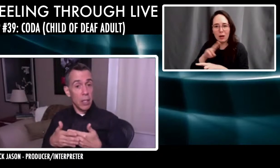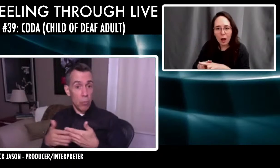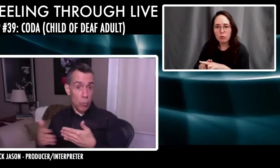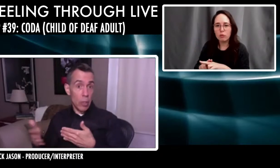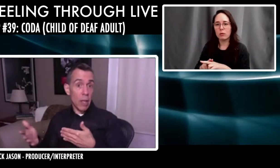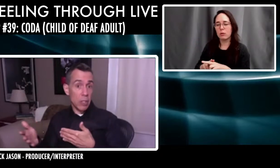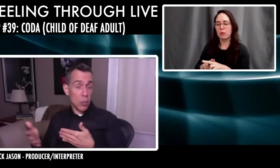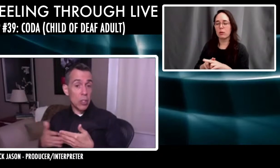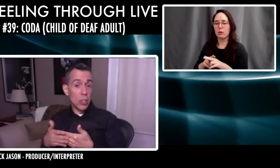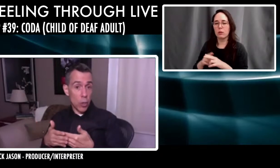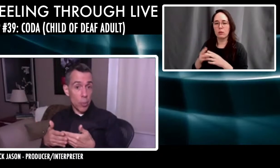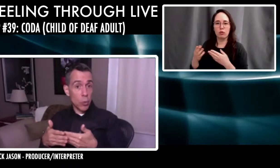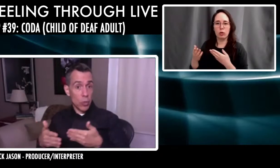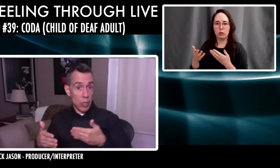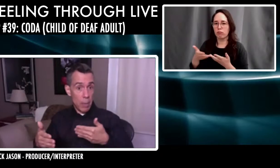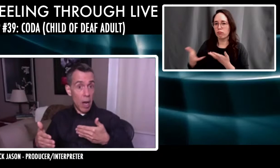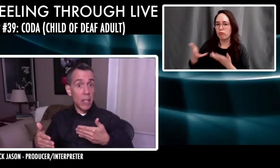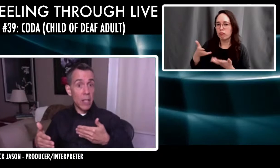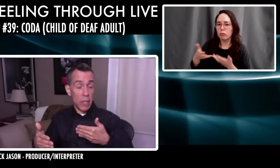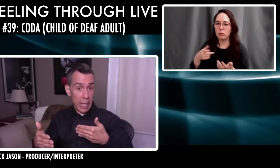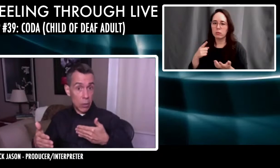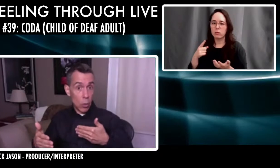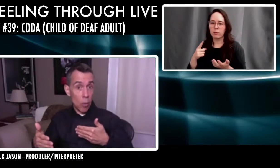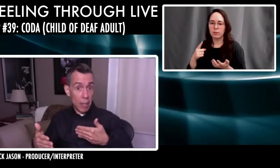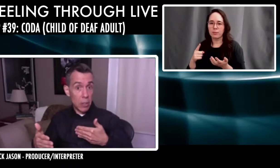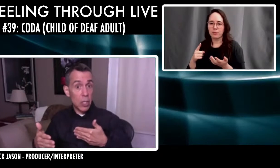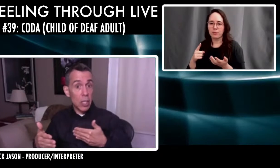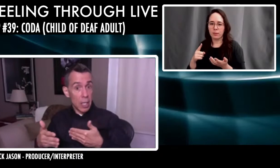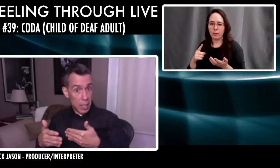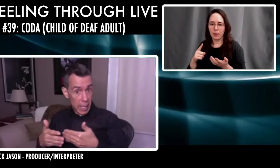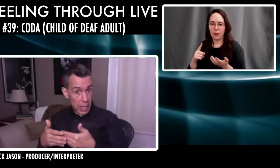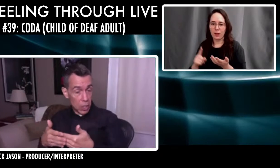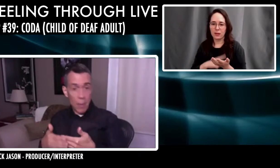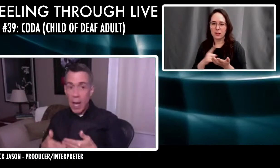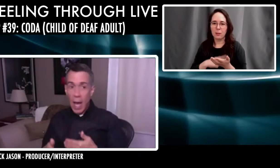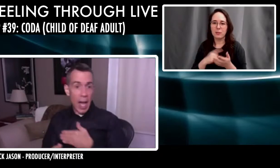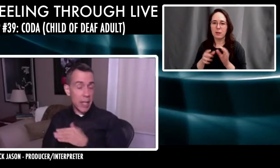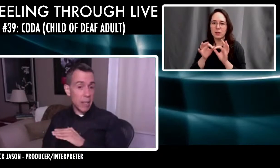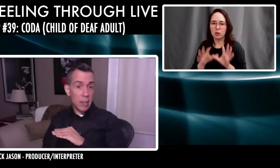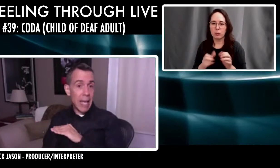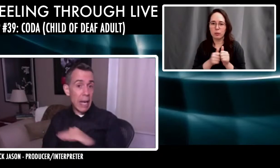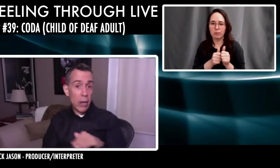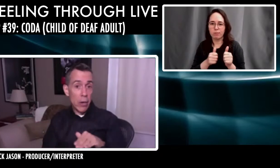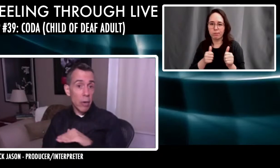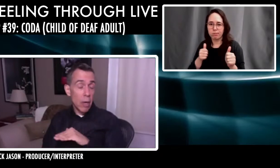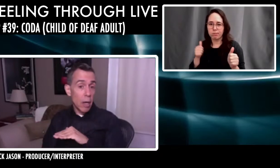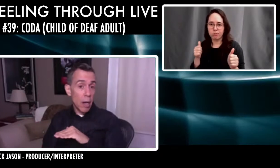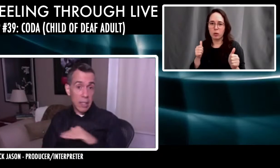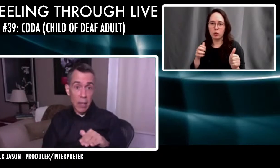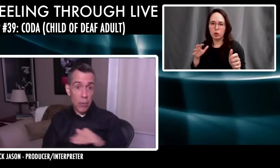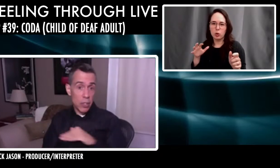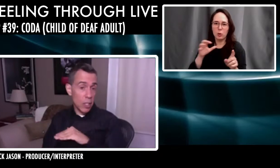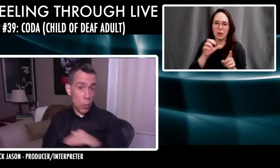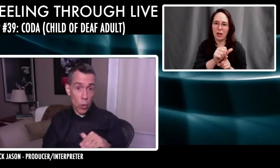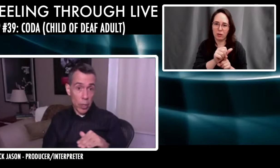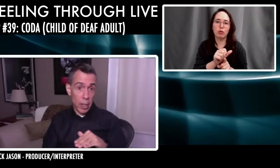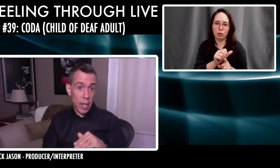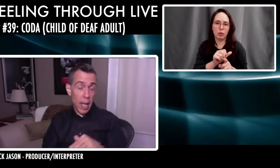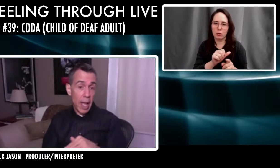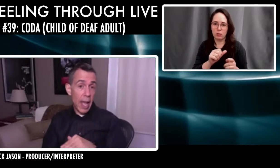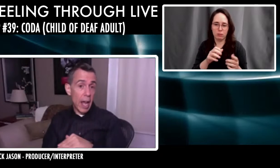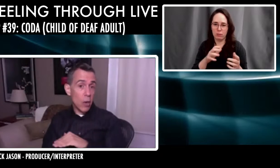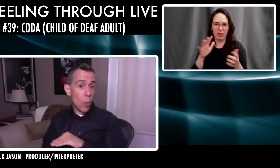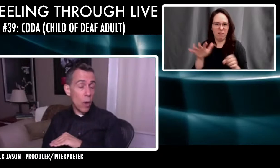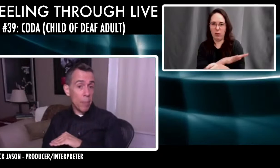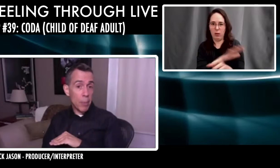in real life situations, interpreters will stay behind so they can get a cold message to catch up. dead air on television doesn't work.